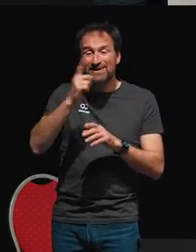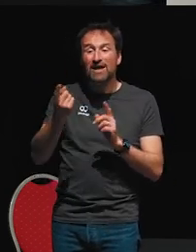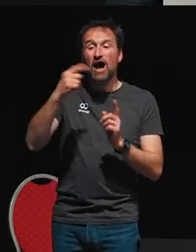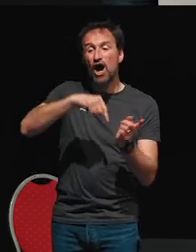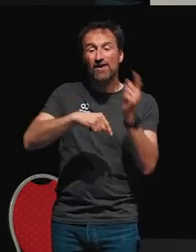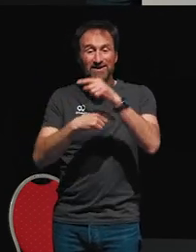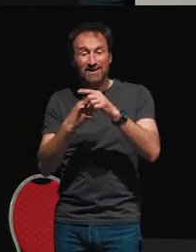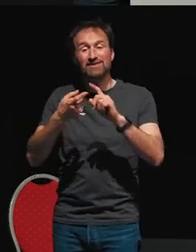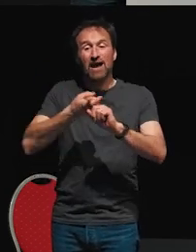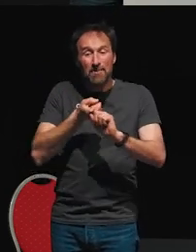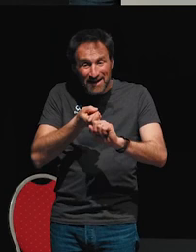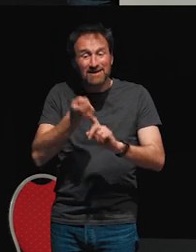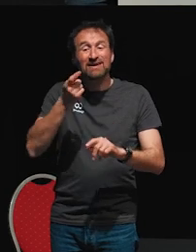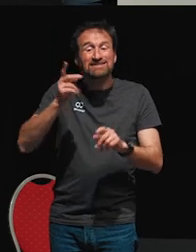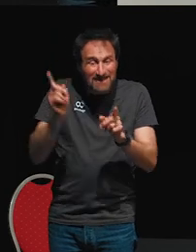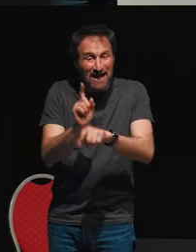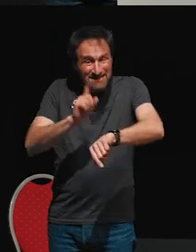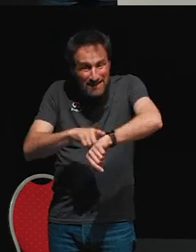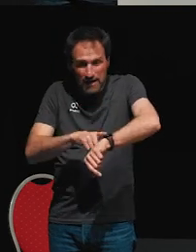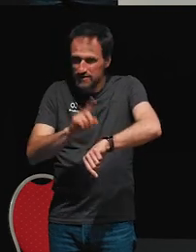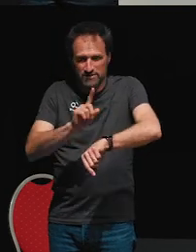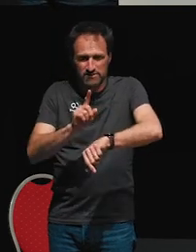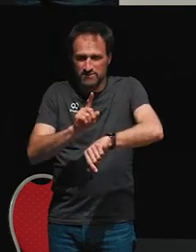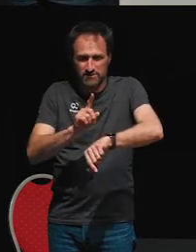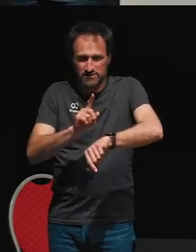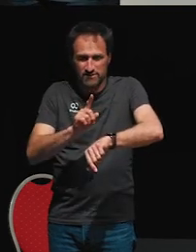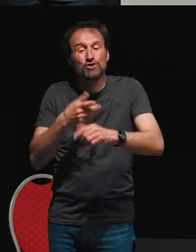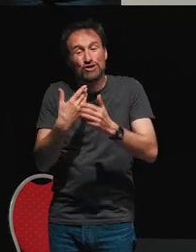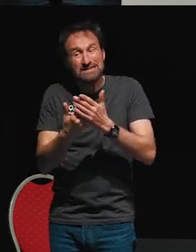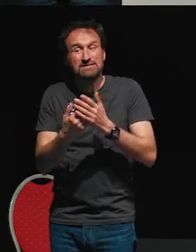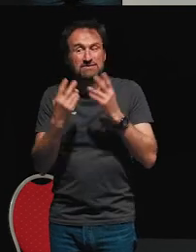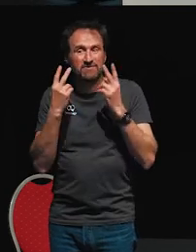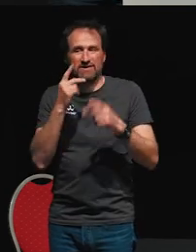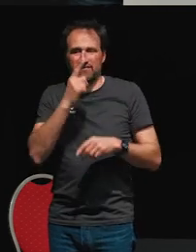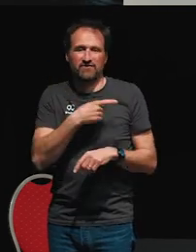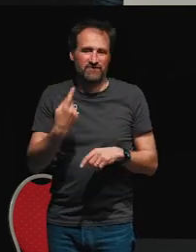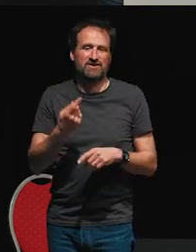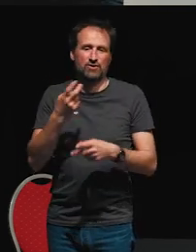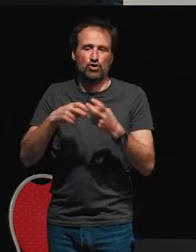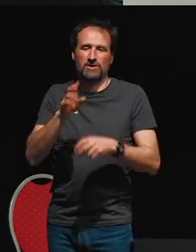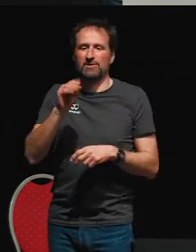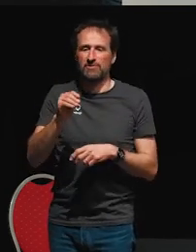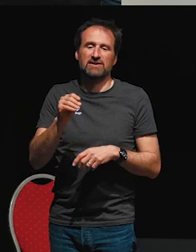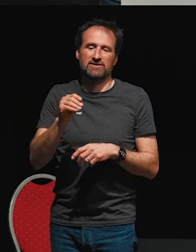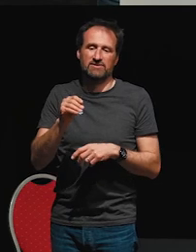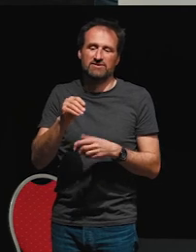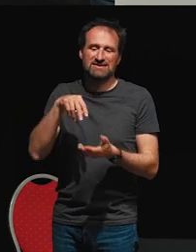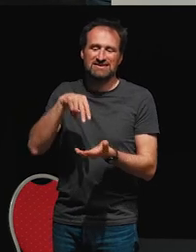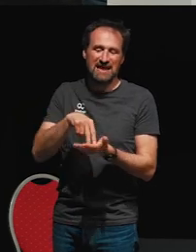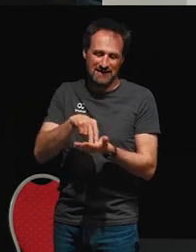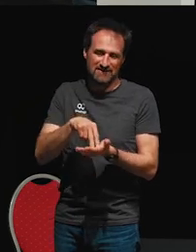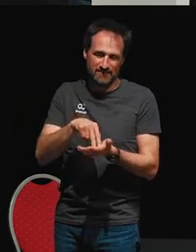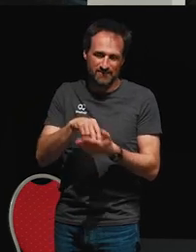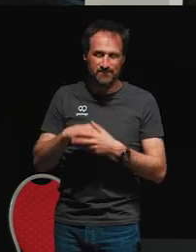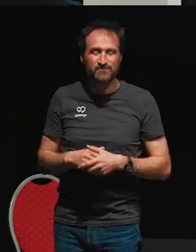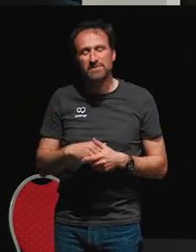in fact, when we're working in FRP, this is something that we expect to see when we're handling state. Let's see what it looks like in code. So